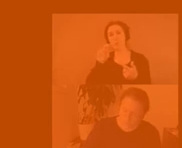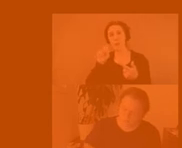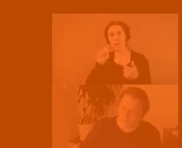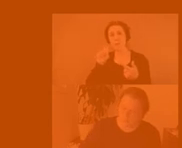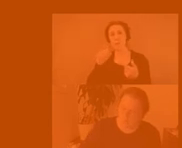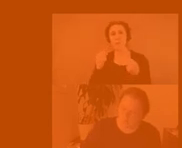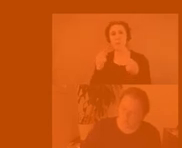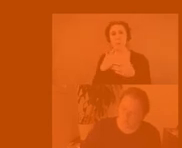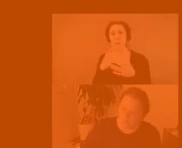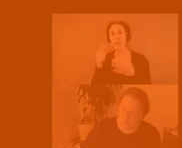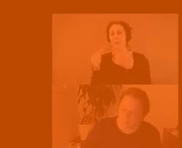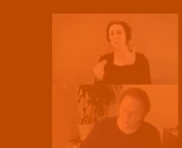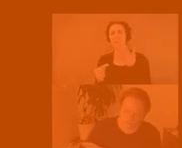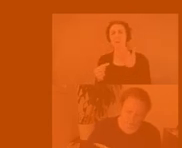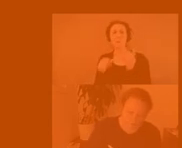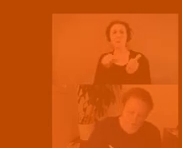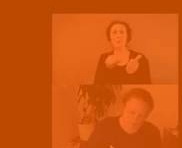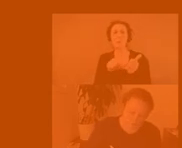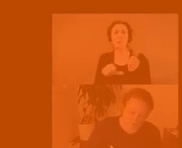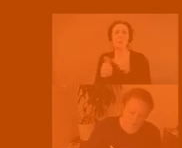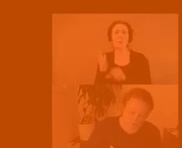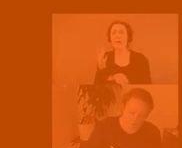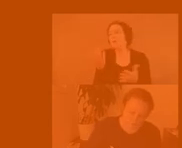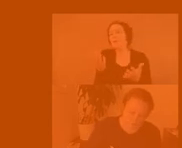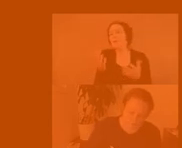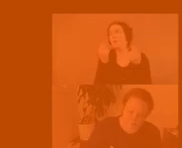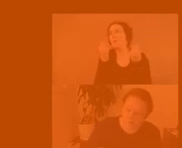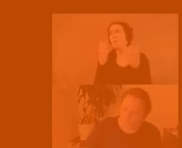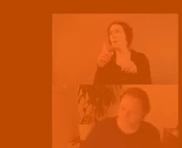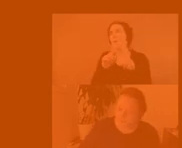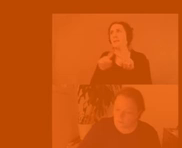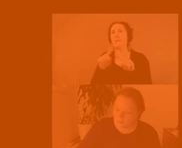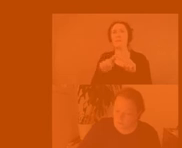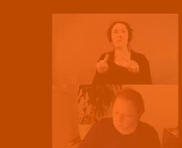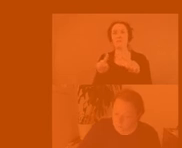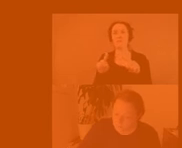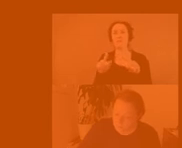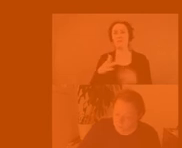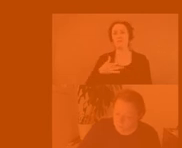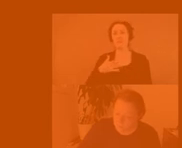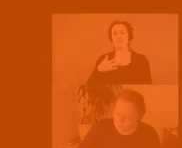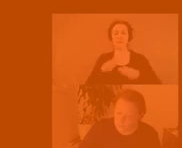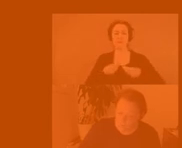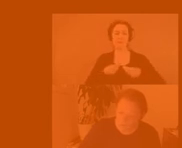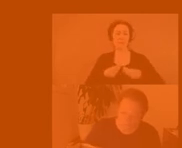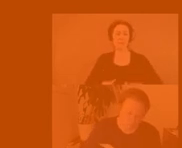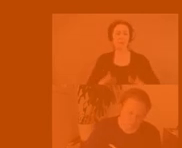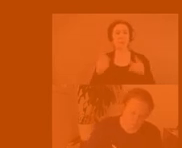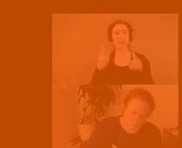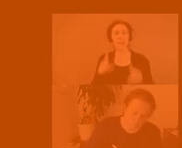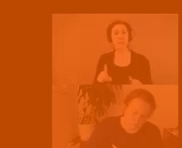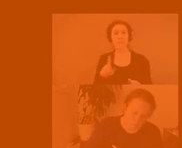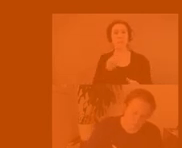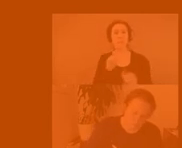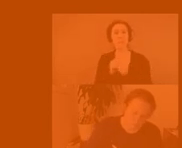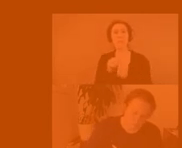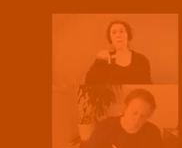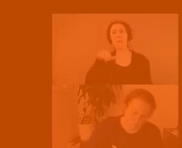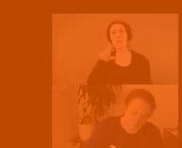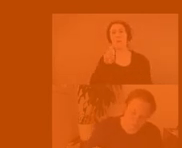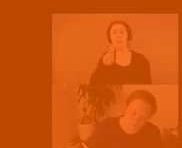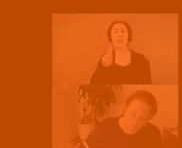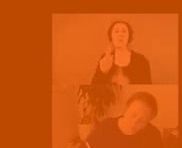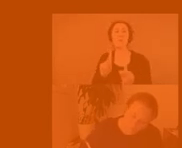that's kind of just an innate sense of loss comes with being a queer person I would say from personal experience